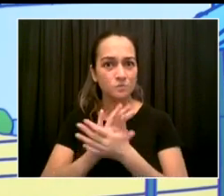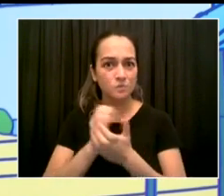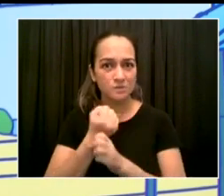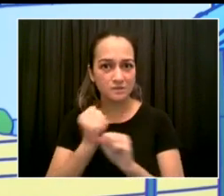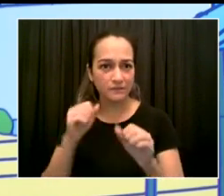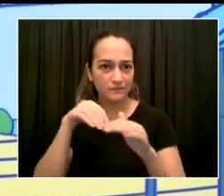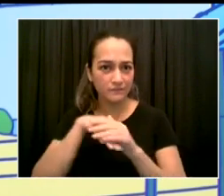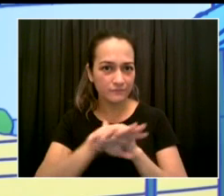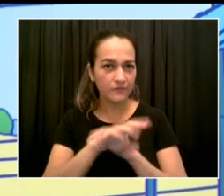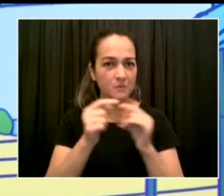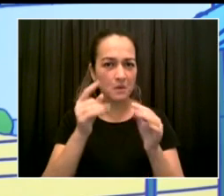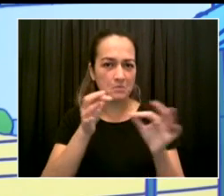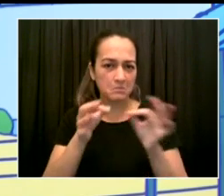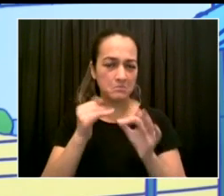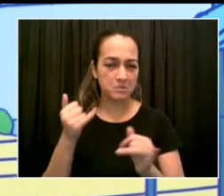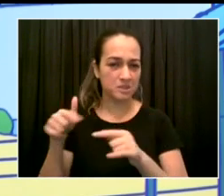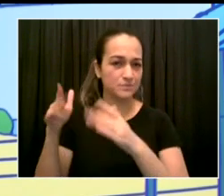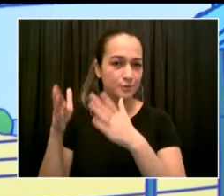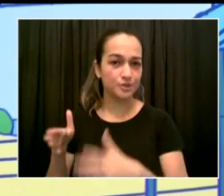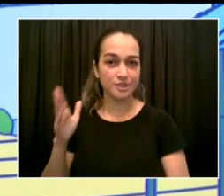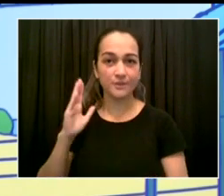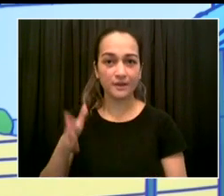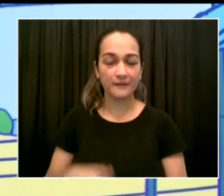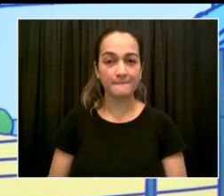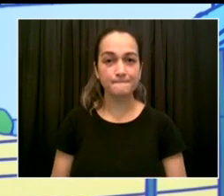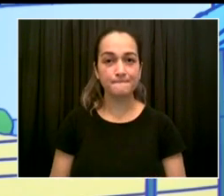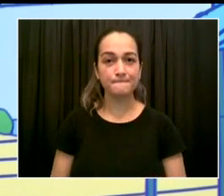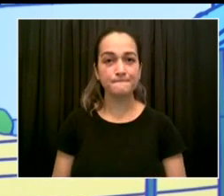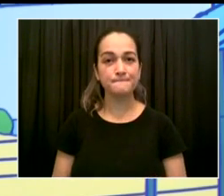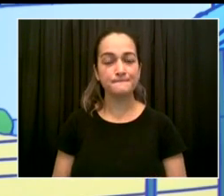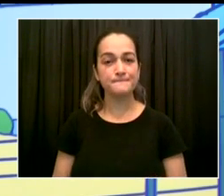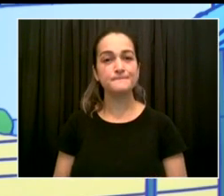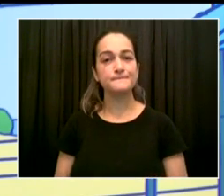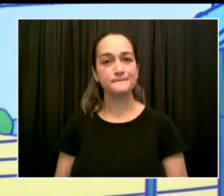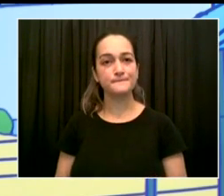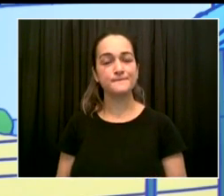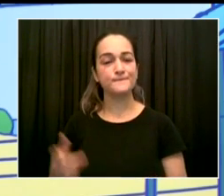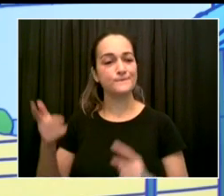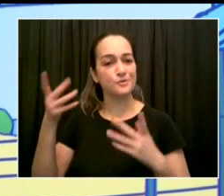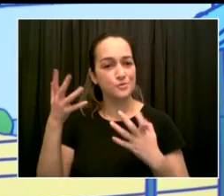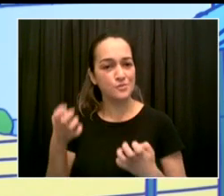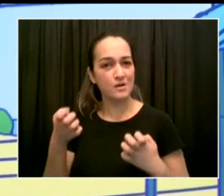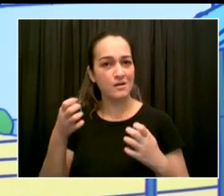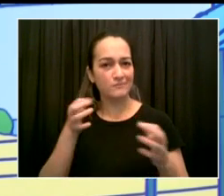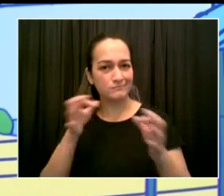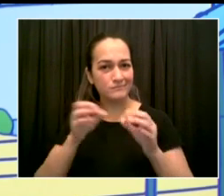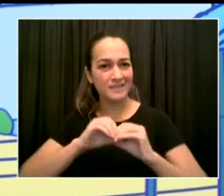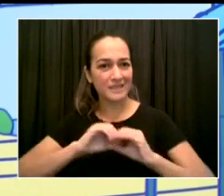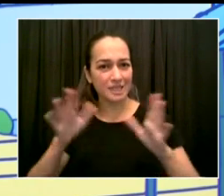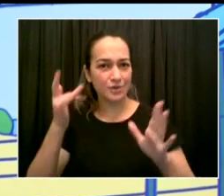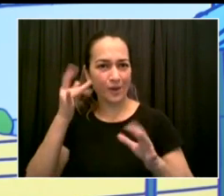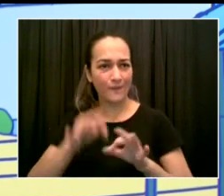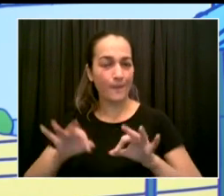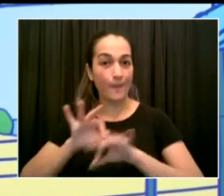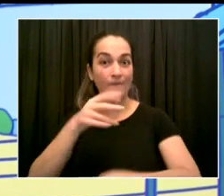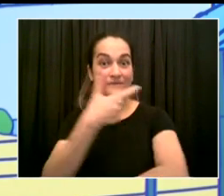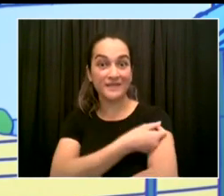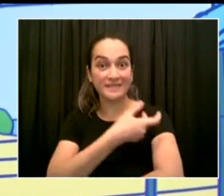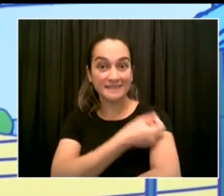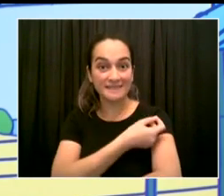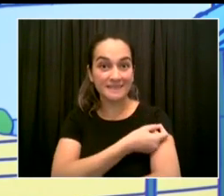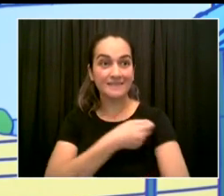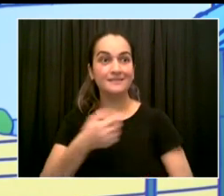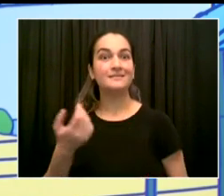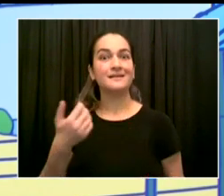on kids make such a difference, and she's been giving the message to everyone, health and safety first. We saw it last year. We're going to see it again